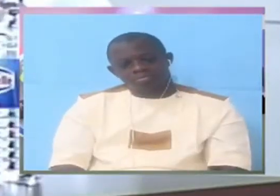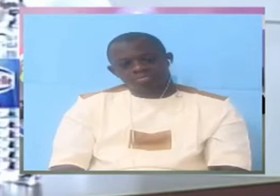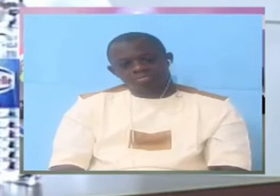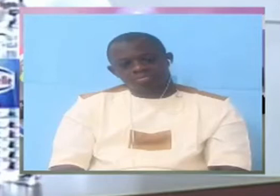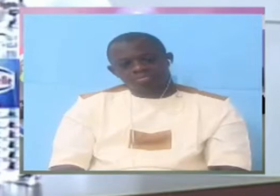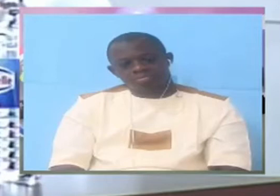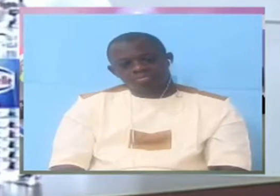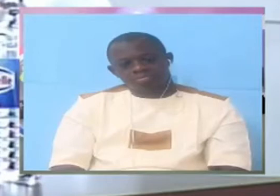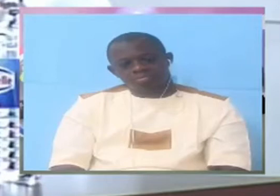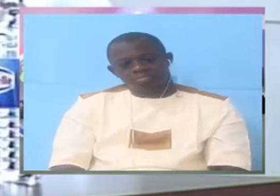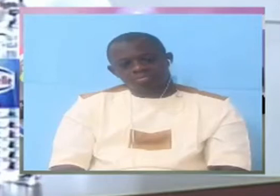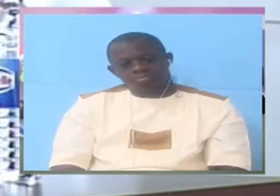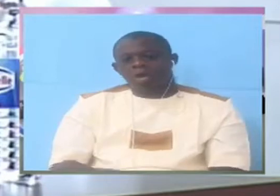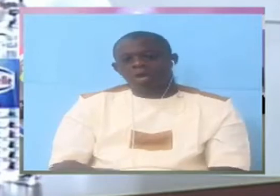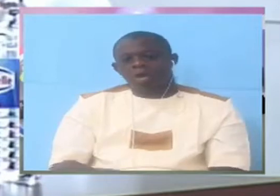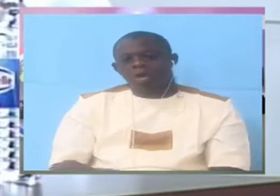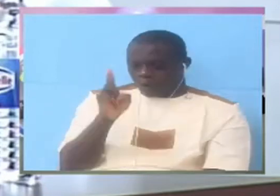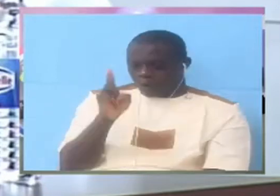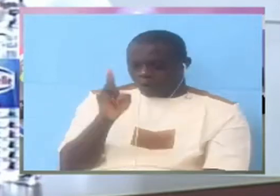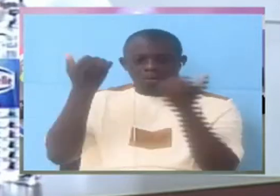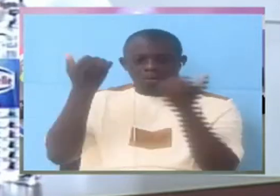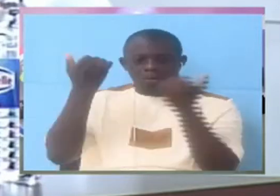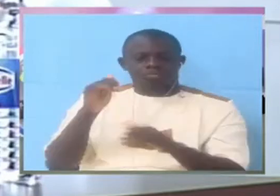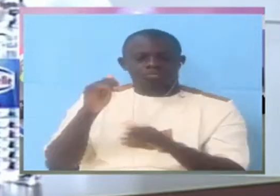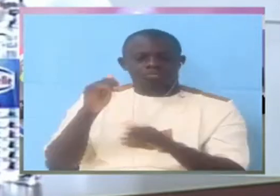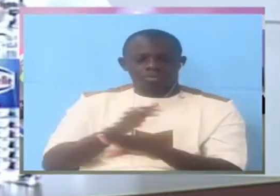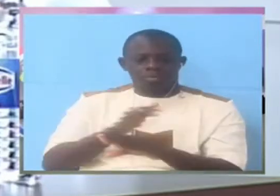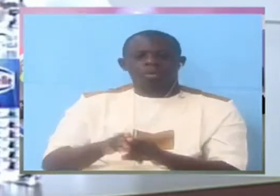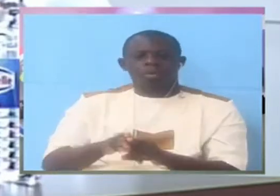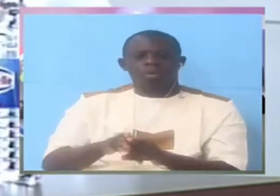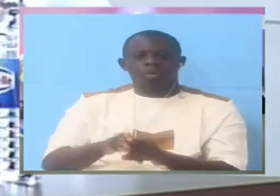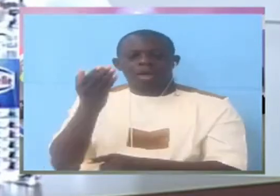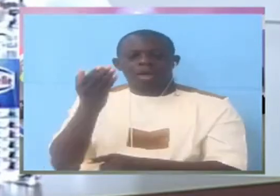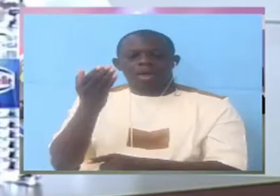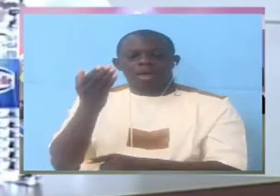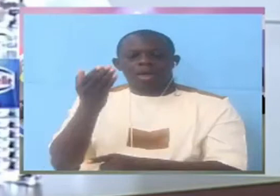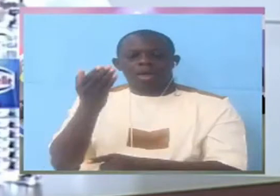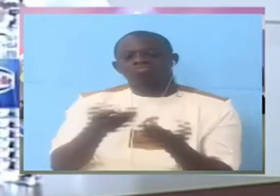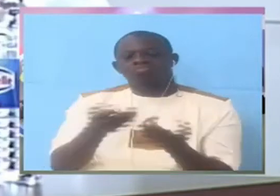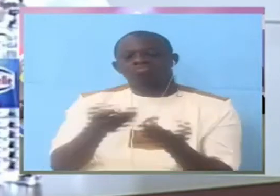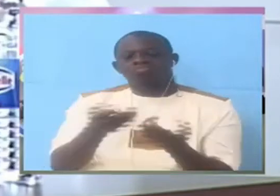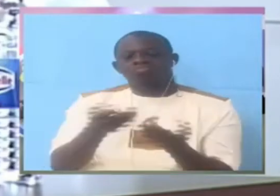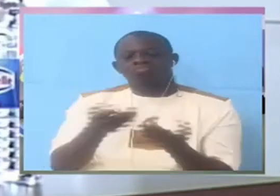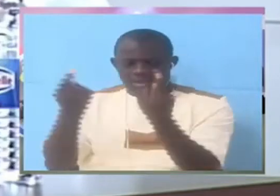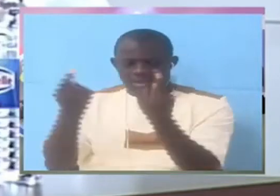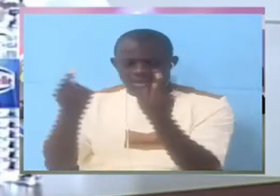at the first instance we are as per your adverse this thing the